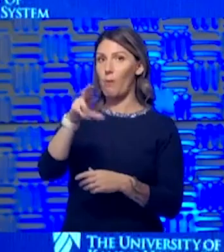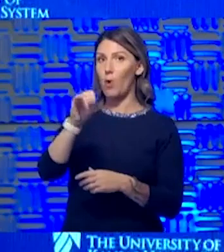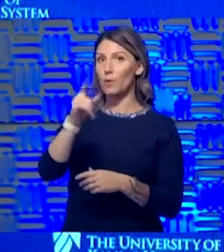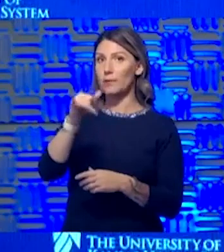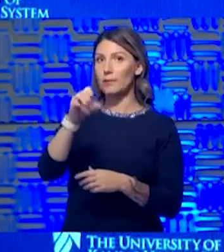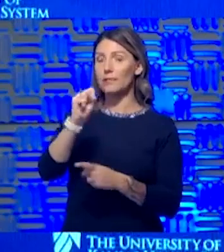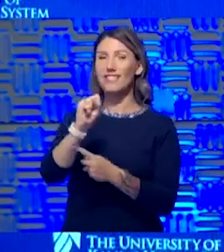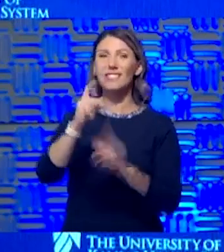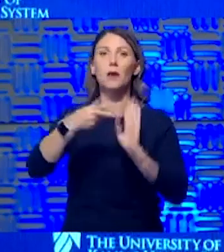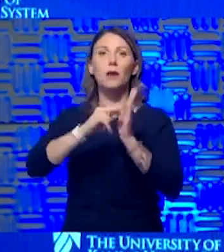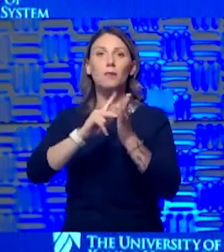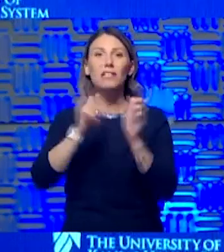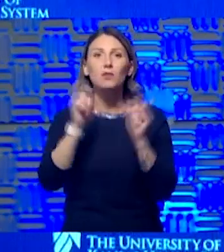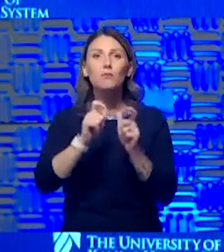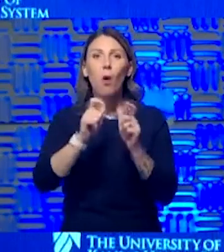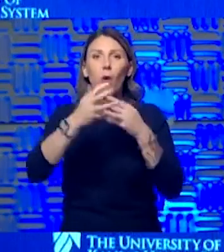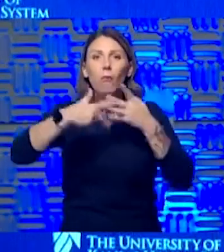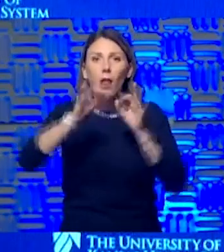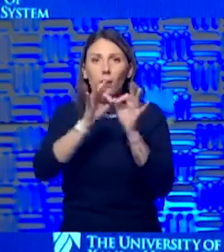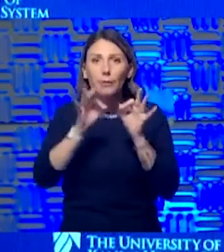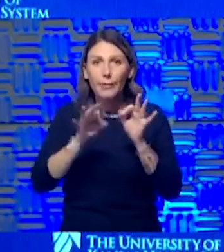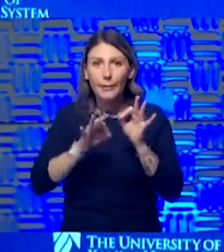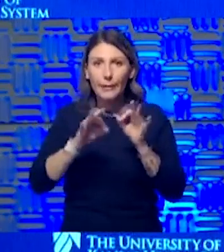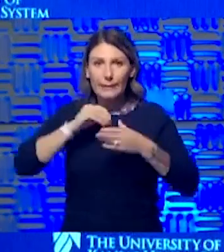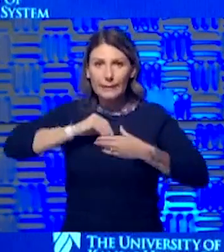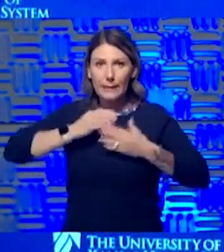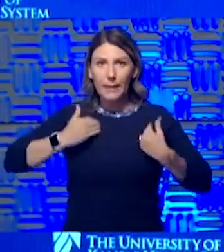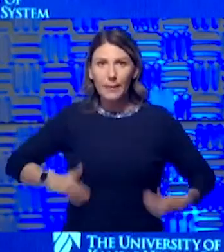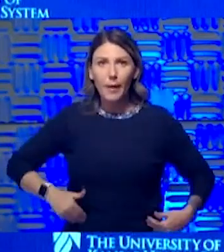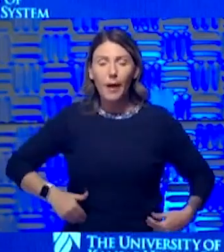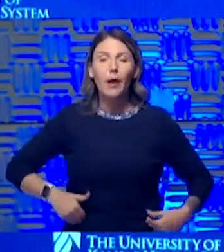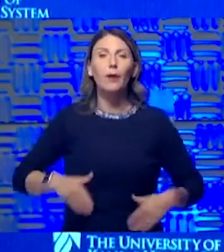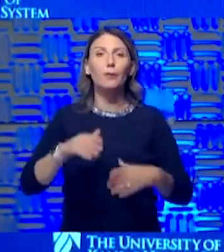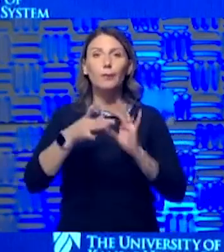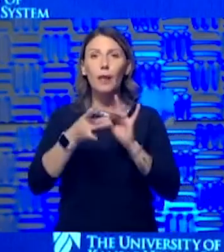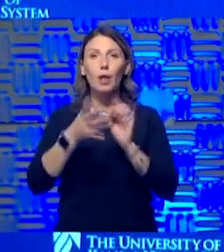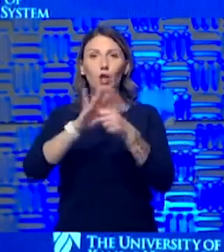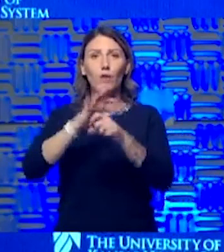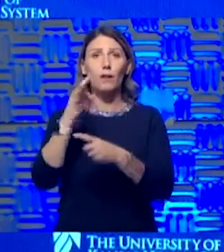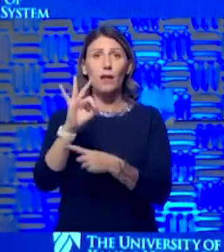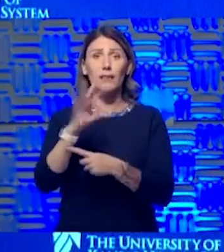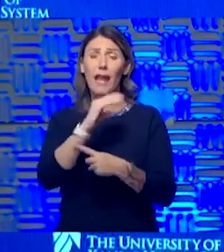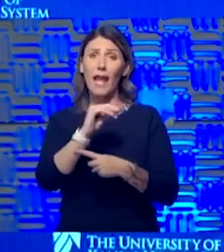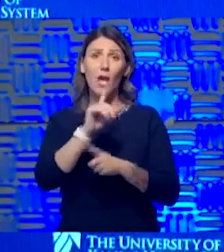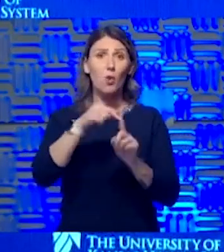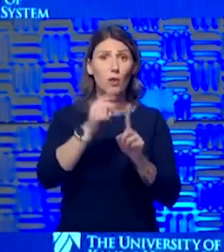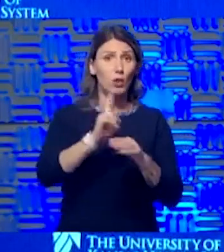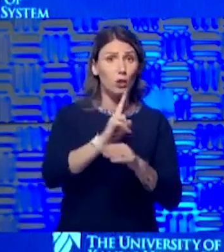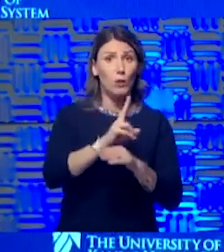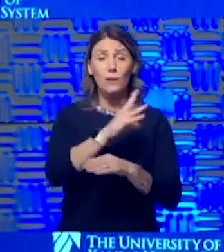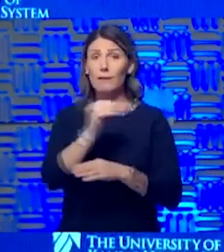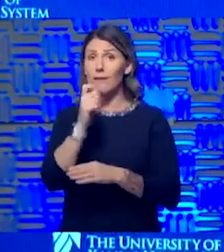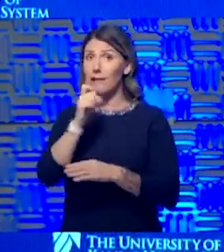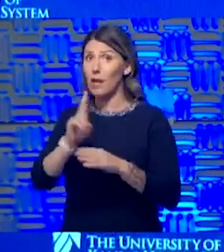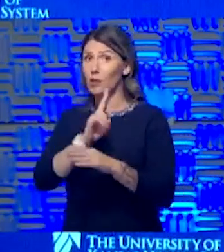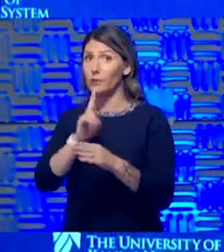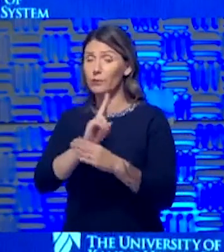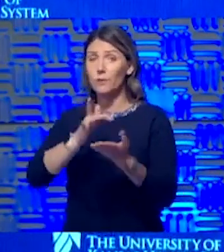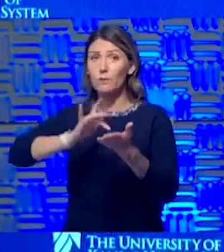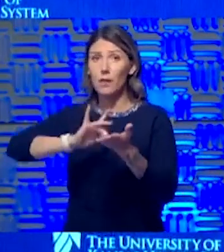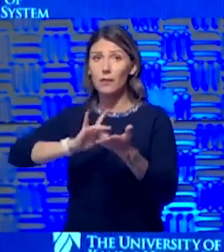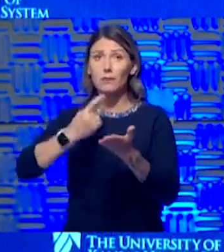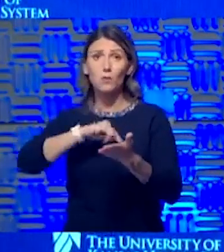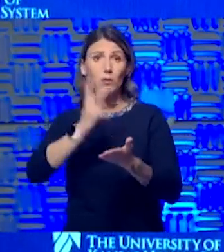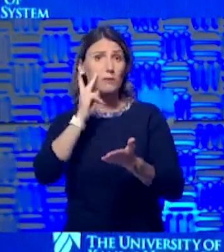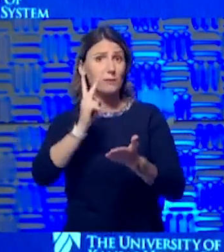the issue of steroids in COVID-19, and the issue of when you could or couldn't use other medications. I do think we're a lot smarter off and I think we're seeing some better